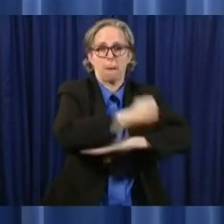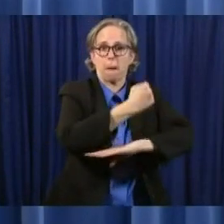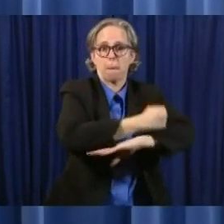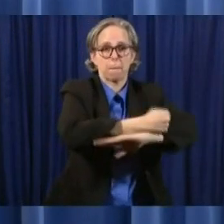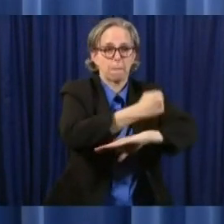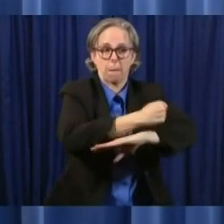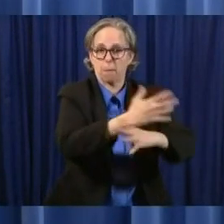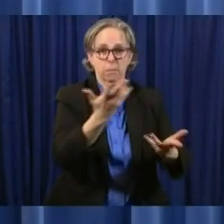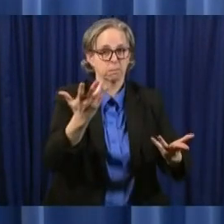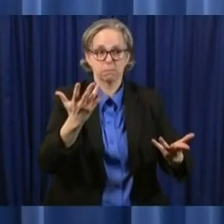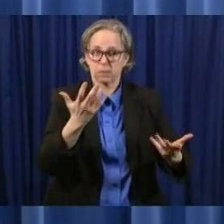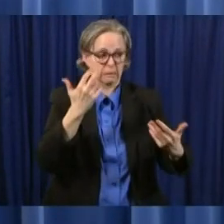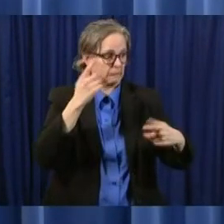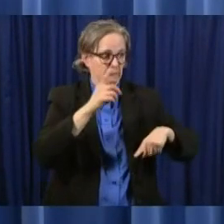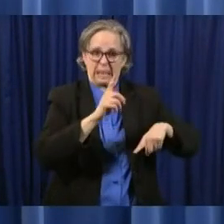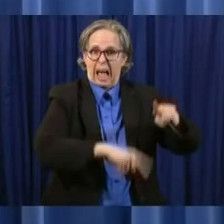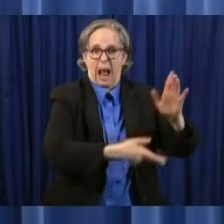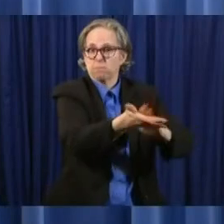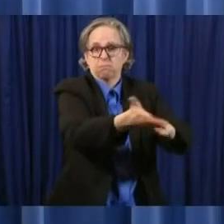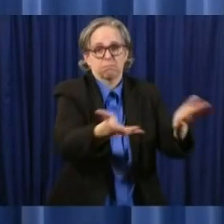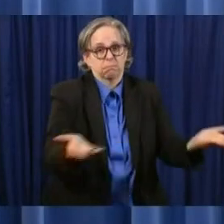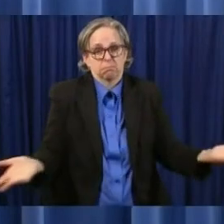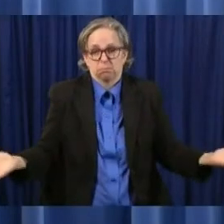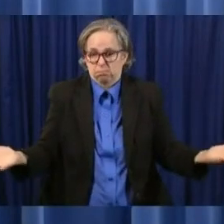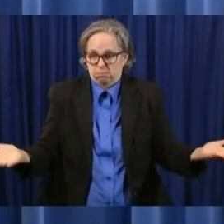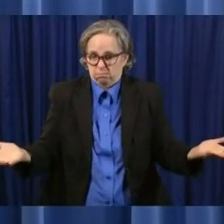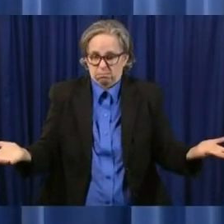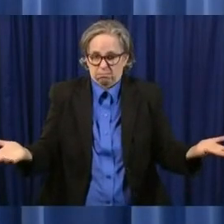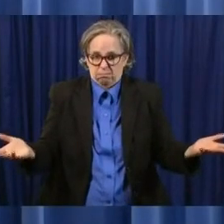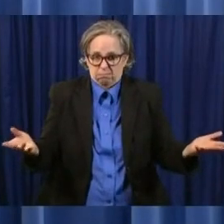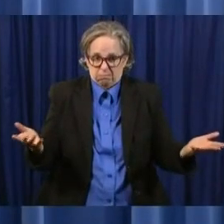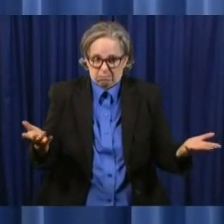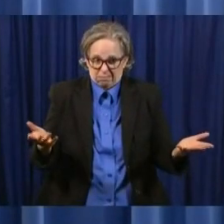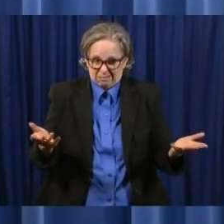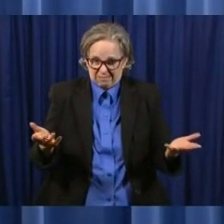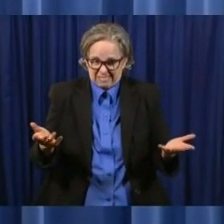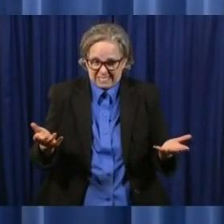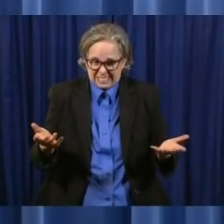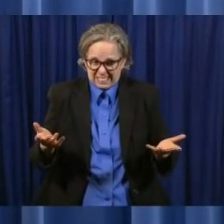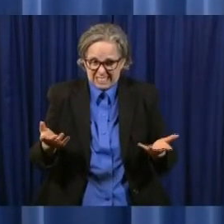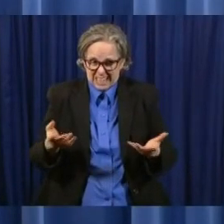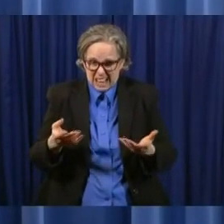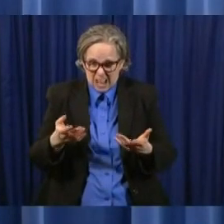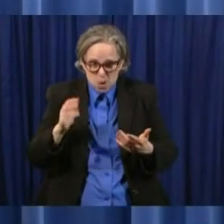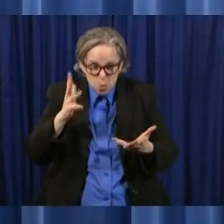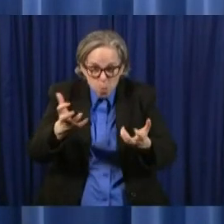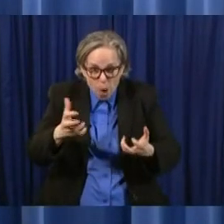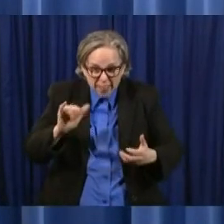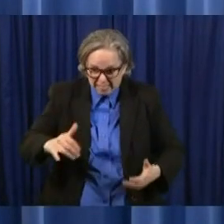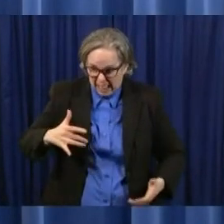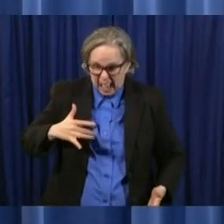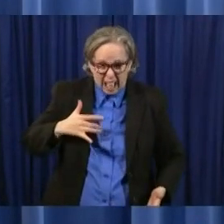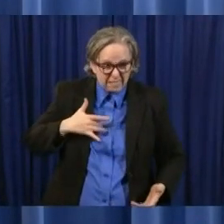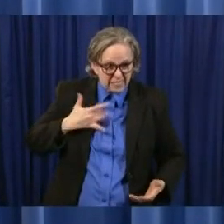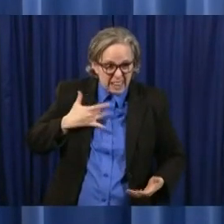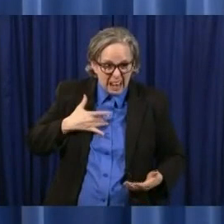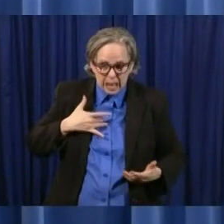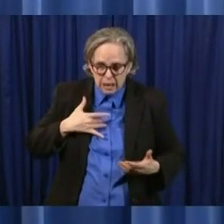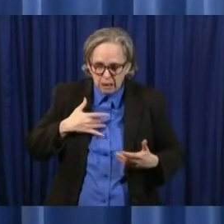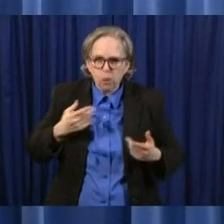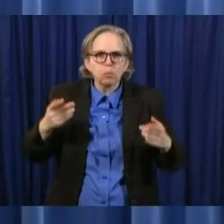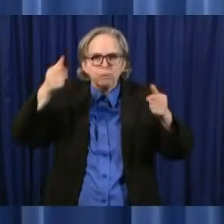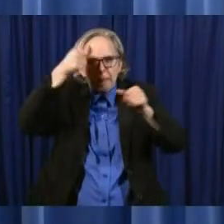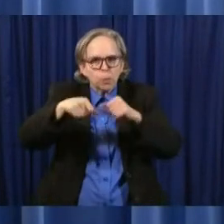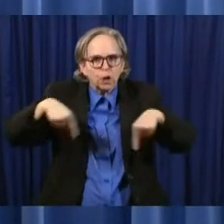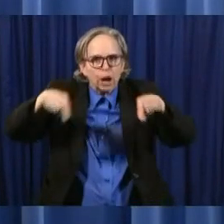um so we can't lose that sense of here's what we're all in this together and here's what we've got to